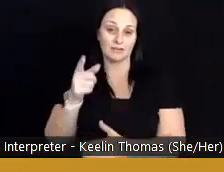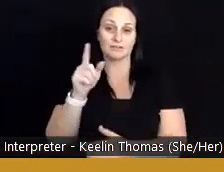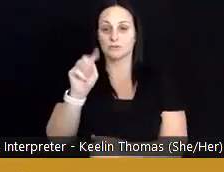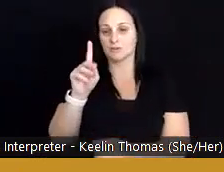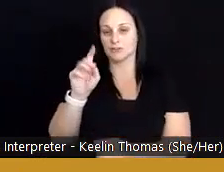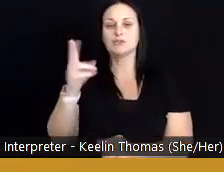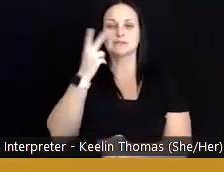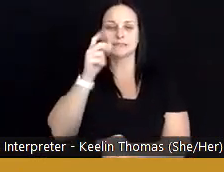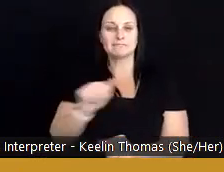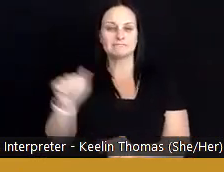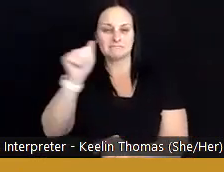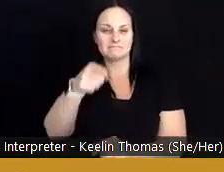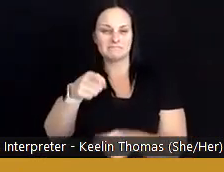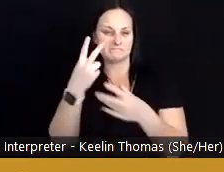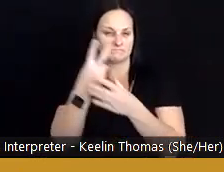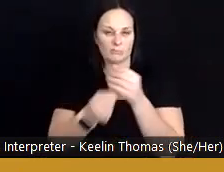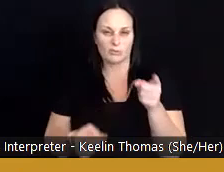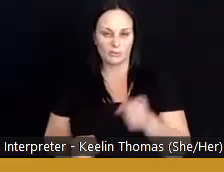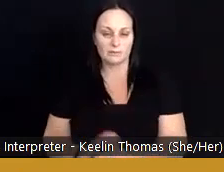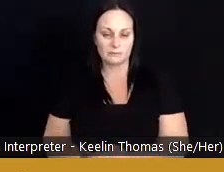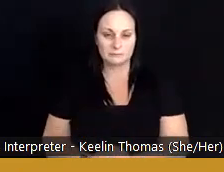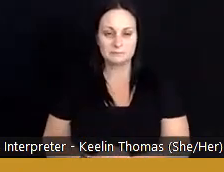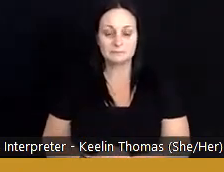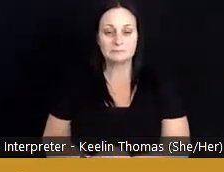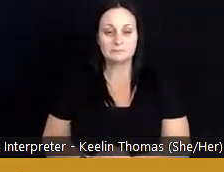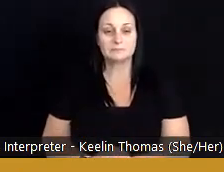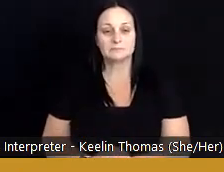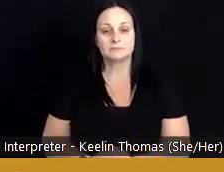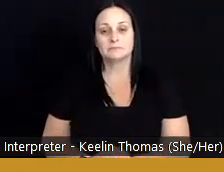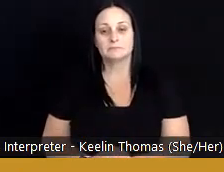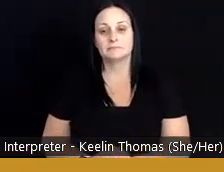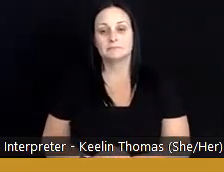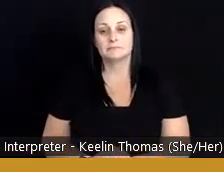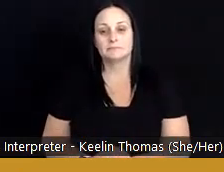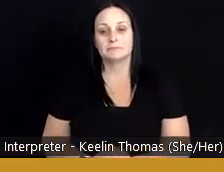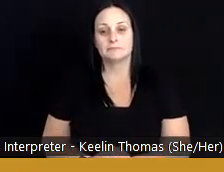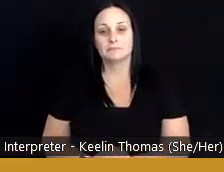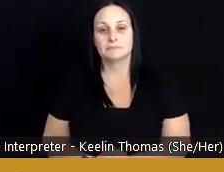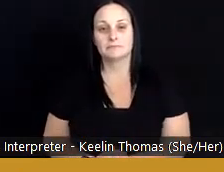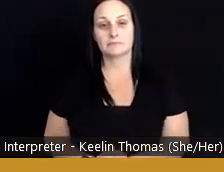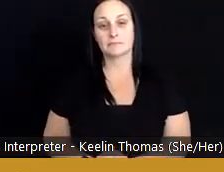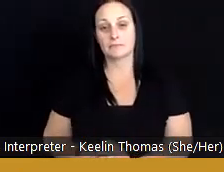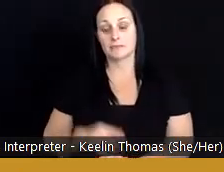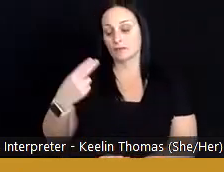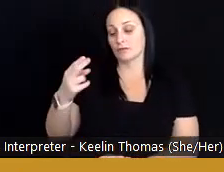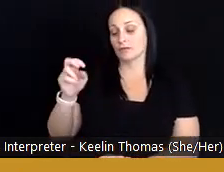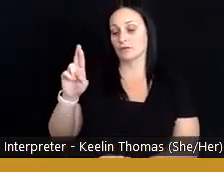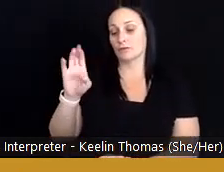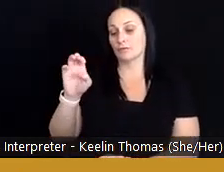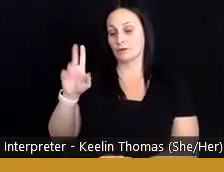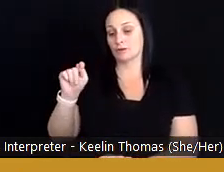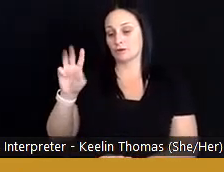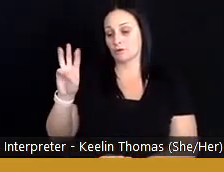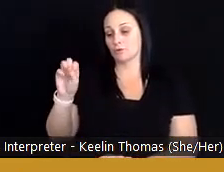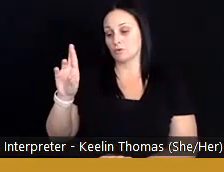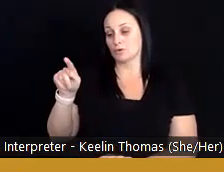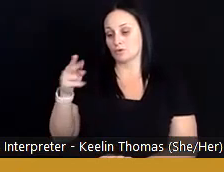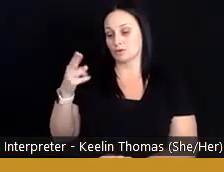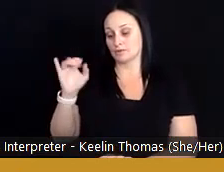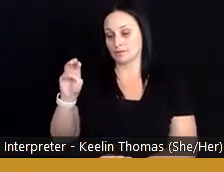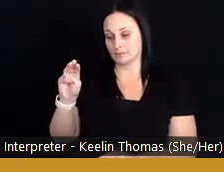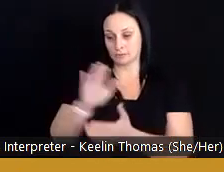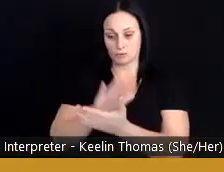handles present as well. So the Herbert Wertheim School of Public Health and Human Longevity